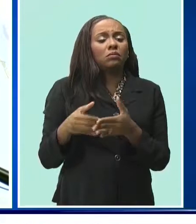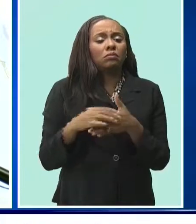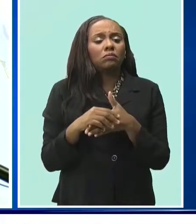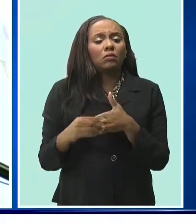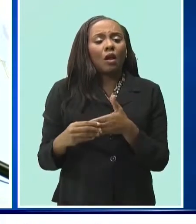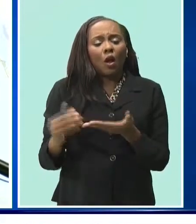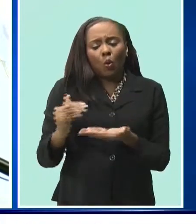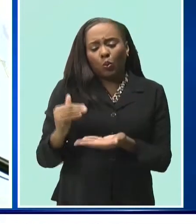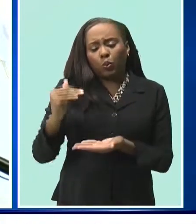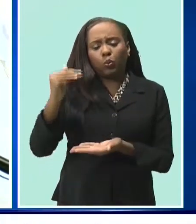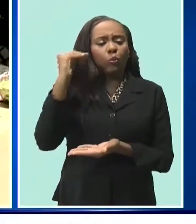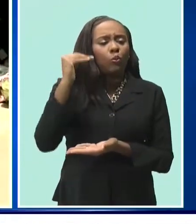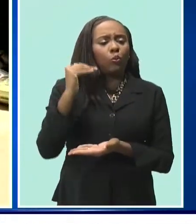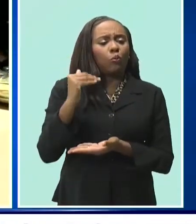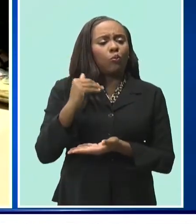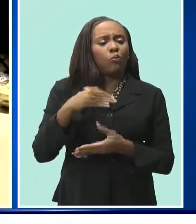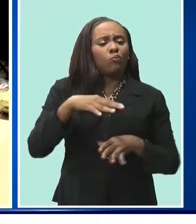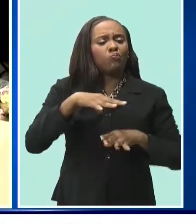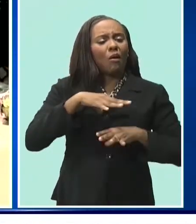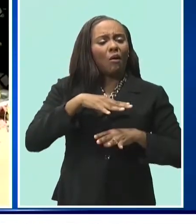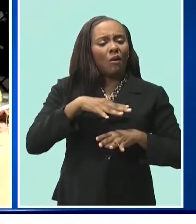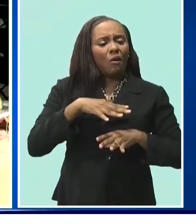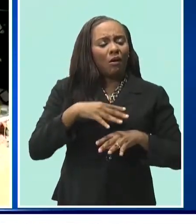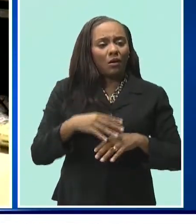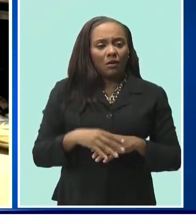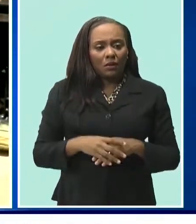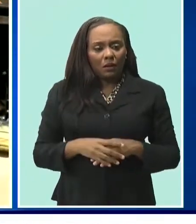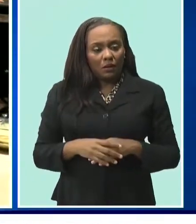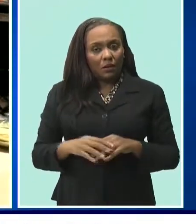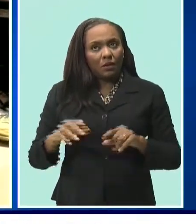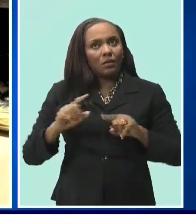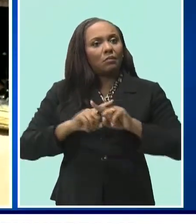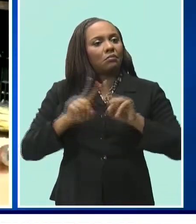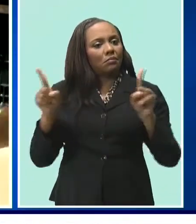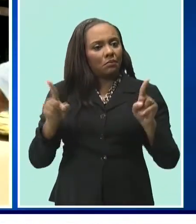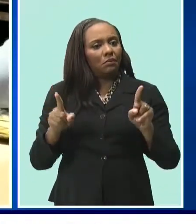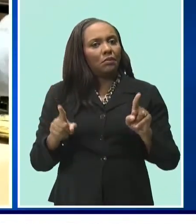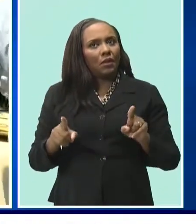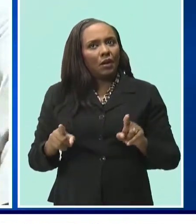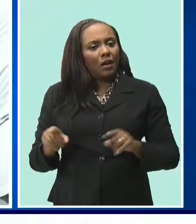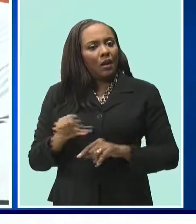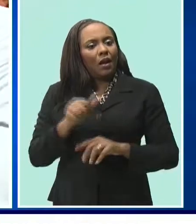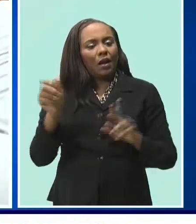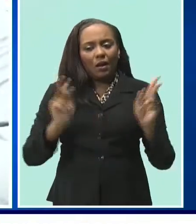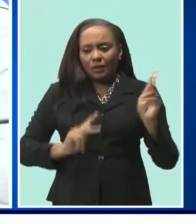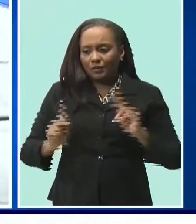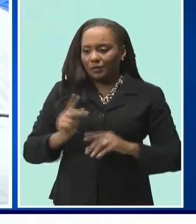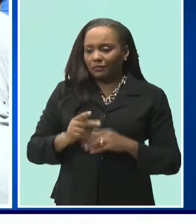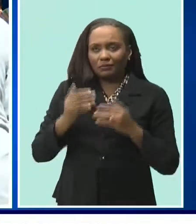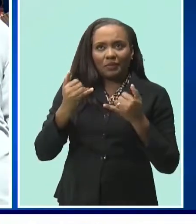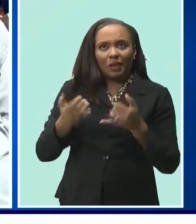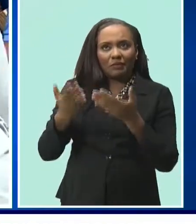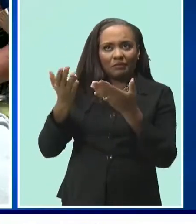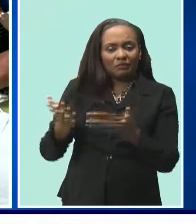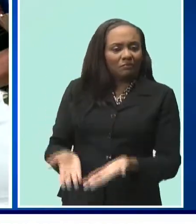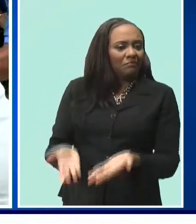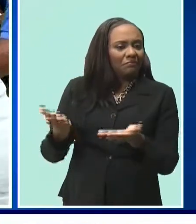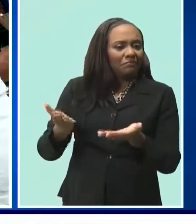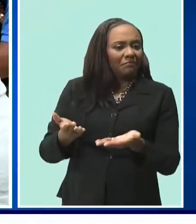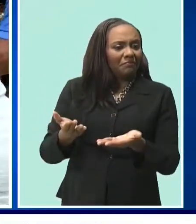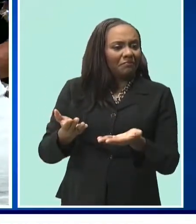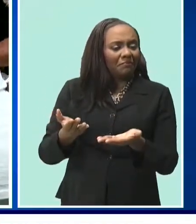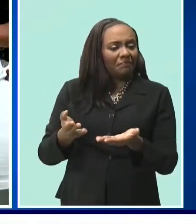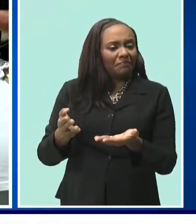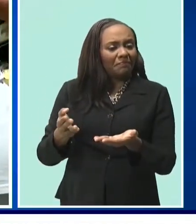able to come up with the that will reach out and touch and turn the lives of people around. This distinguished gentleman and his team